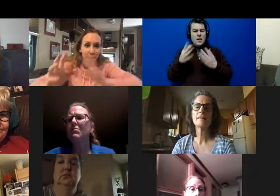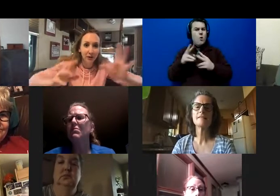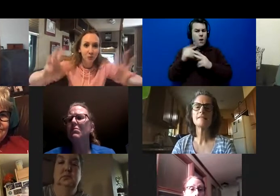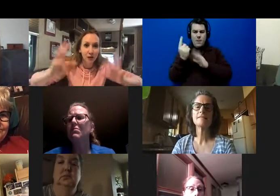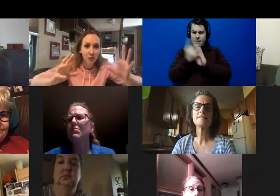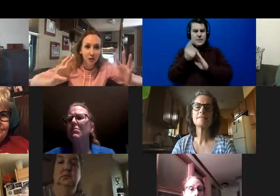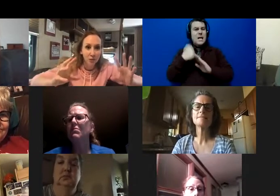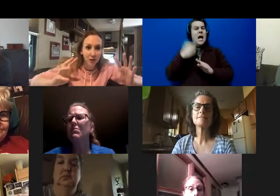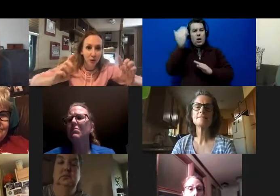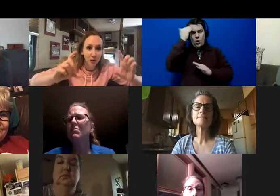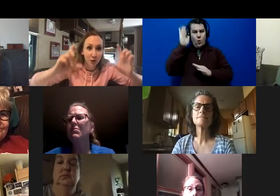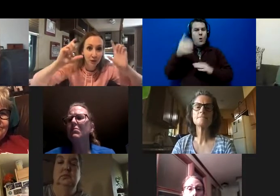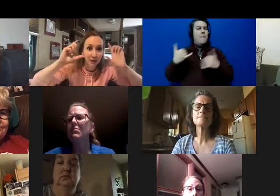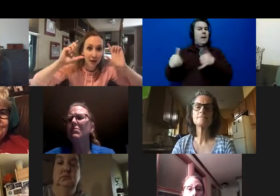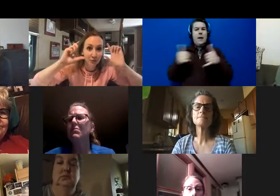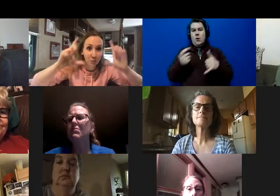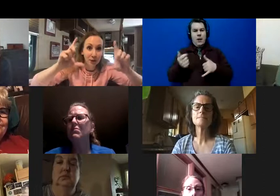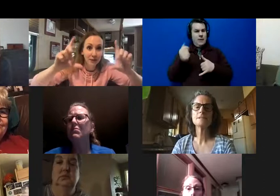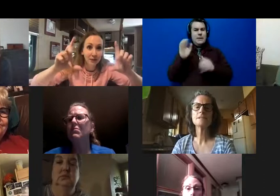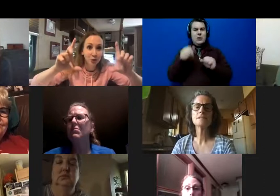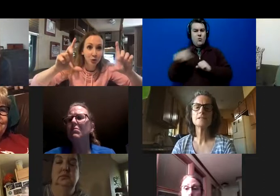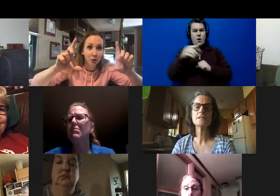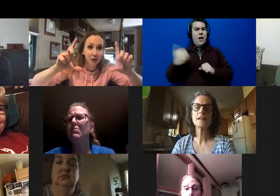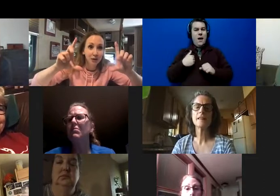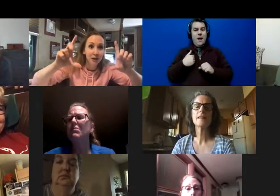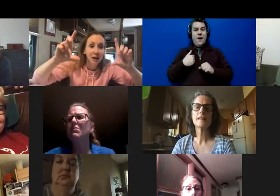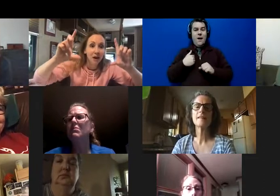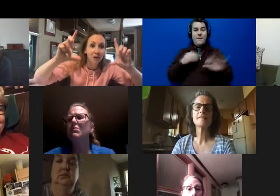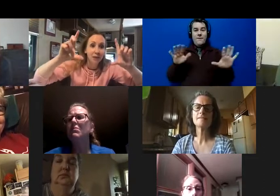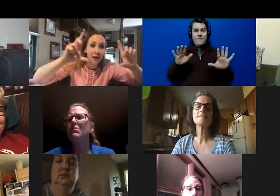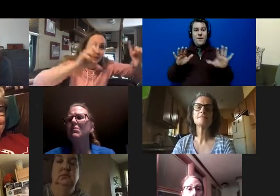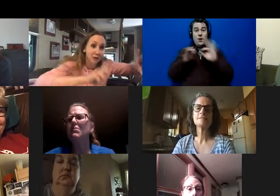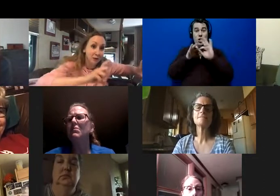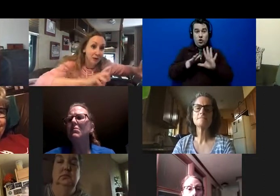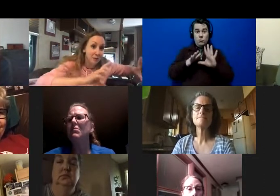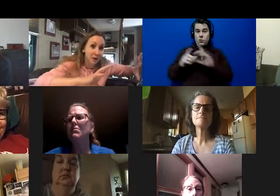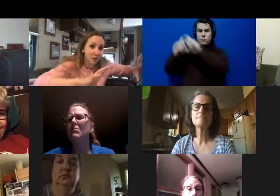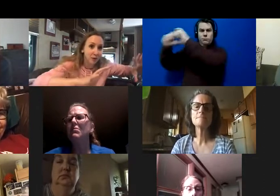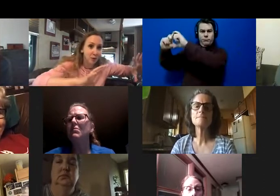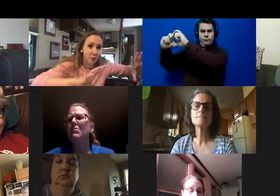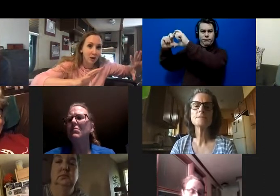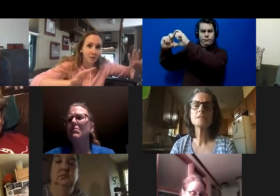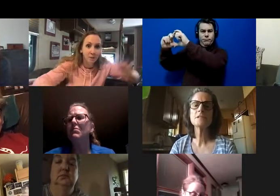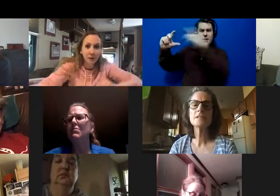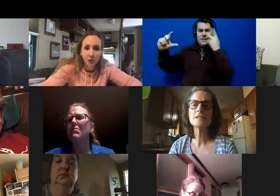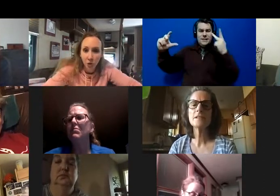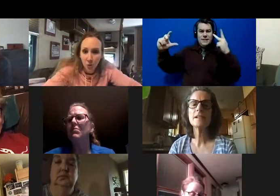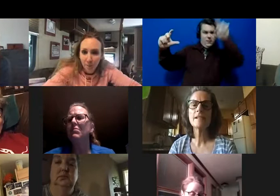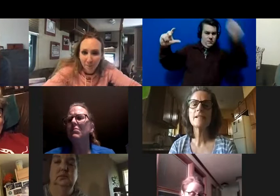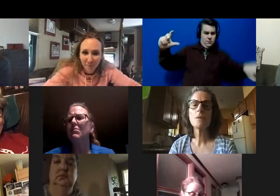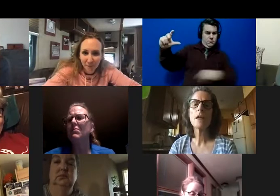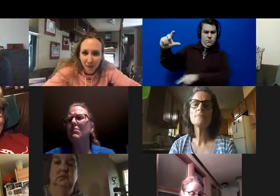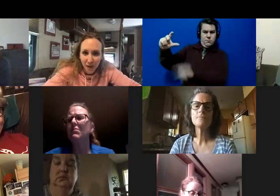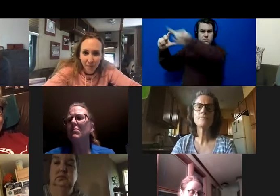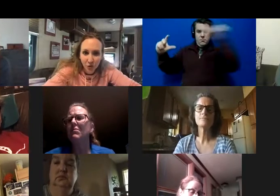we're going to kind of play around a little bit to where you guys can have Brandon in your screen and then see my screen as well. So